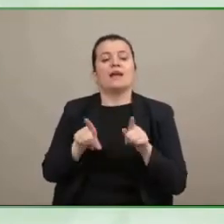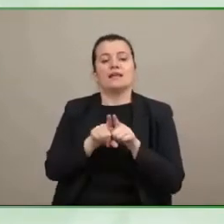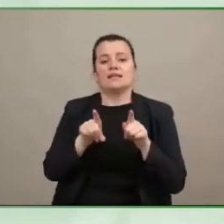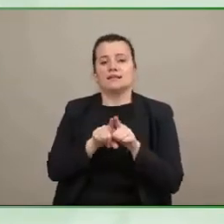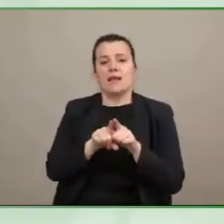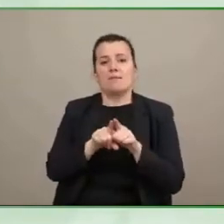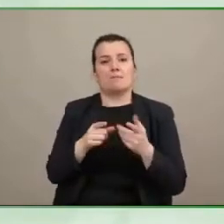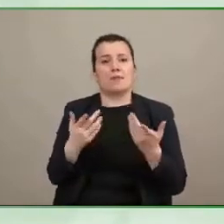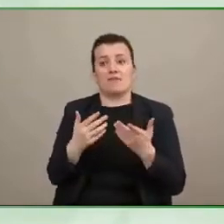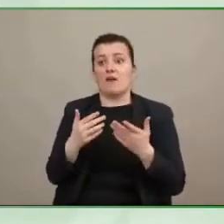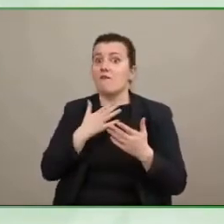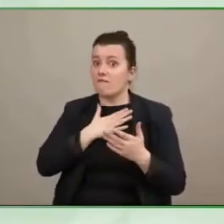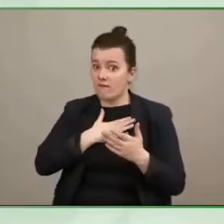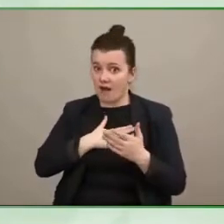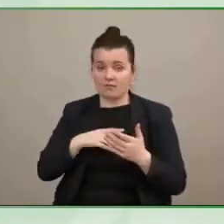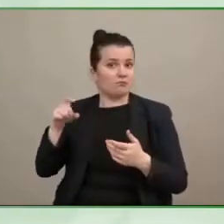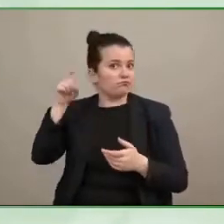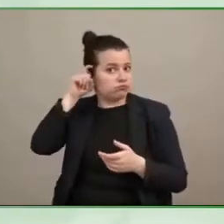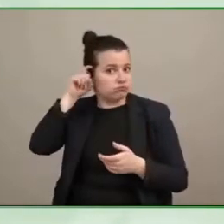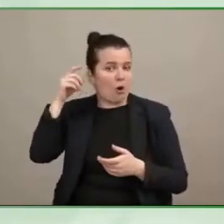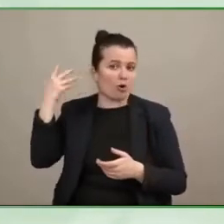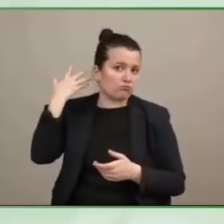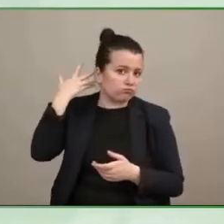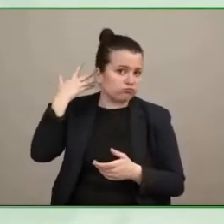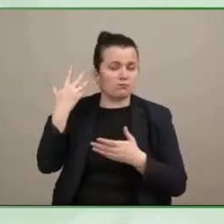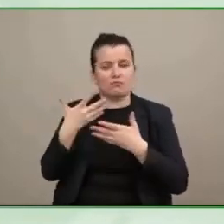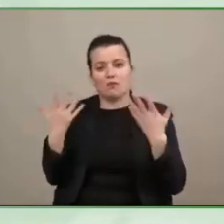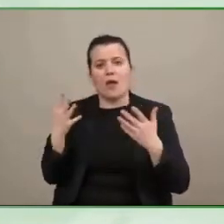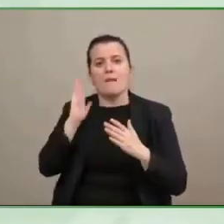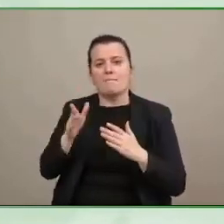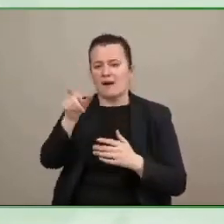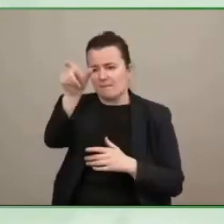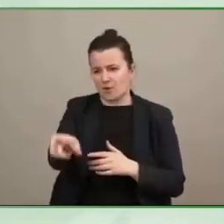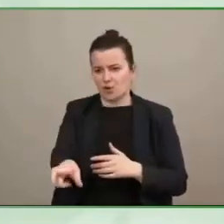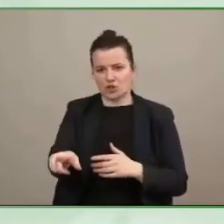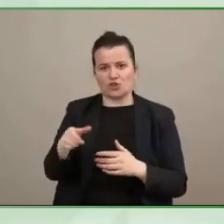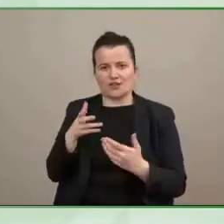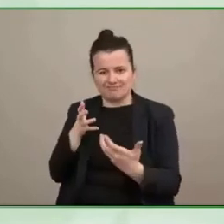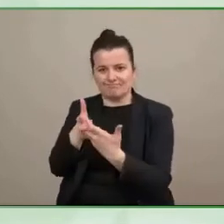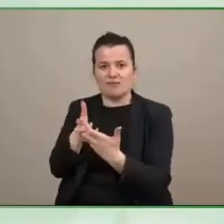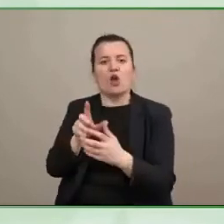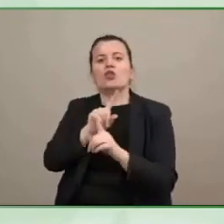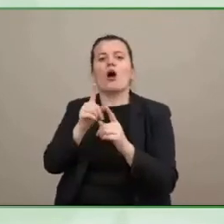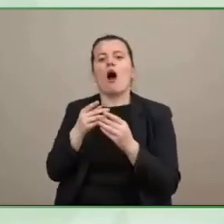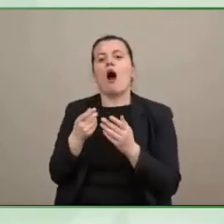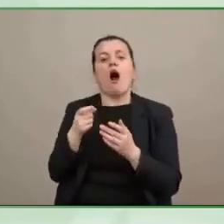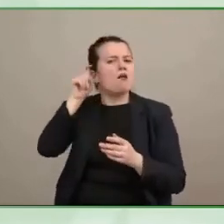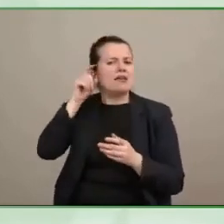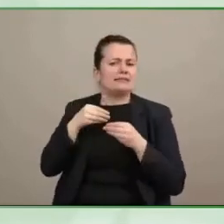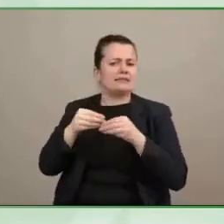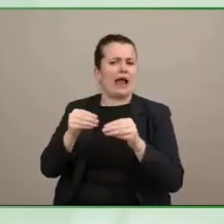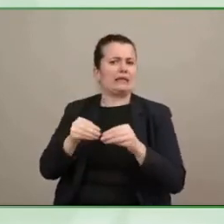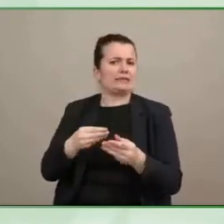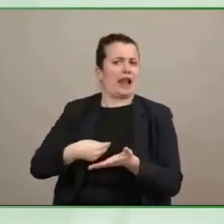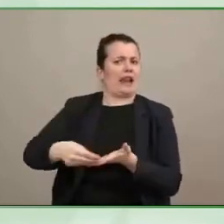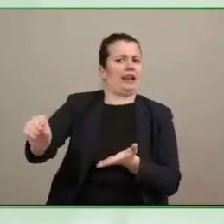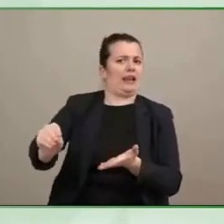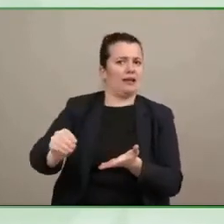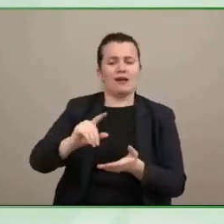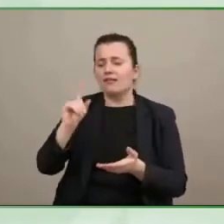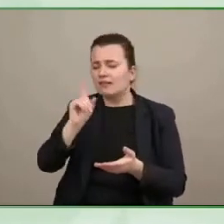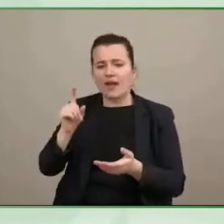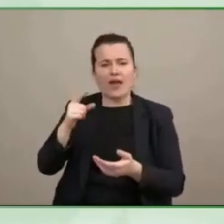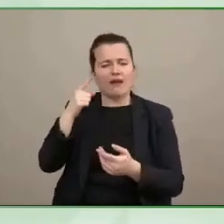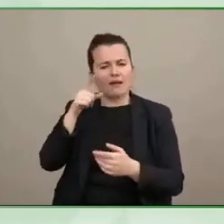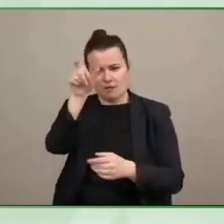experienced professionals who are not trying to sell their product but to find the best possible solution for the